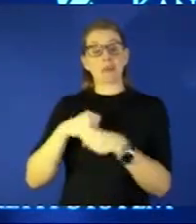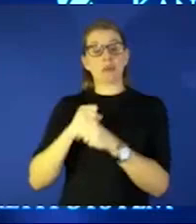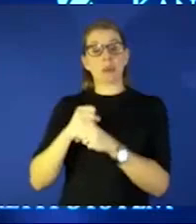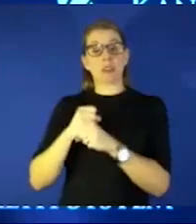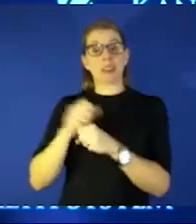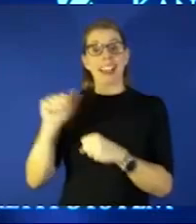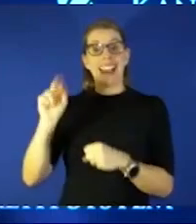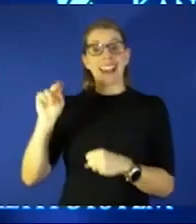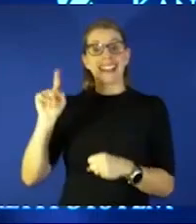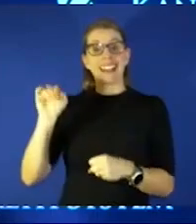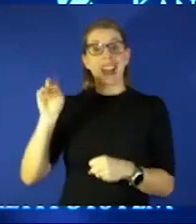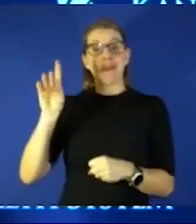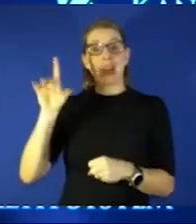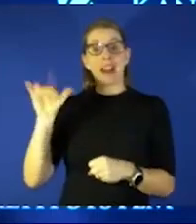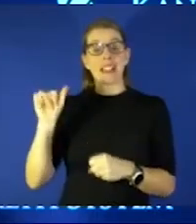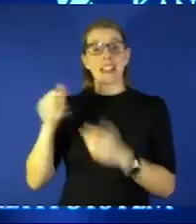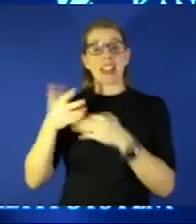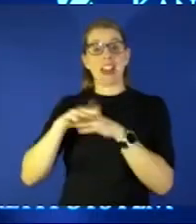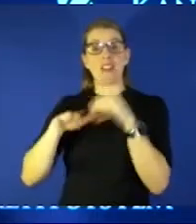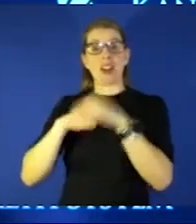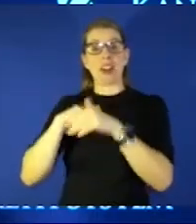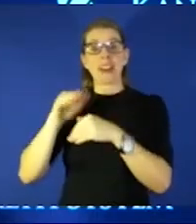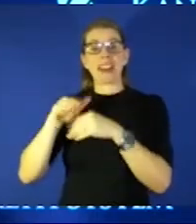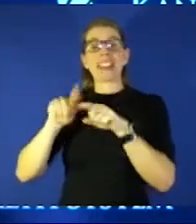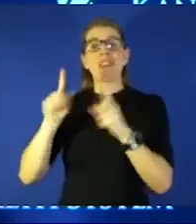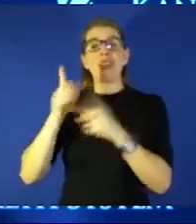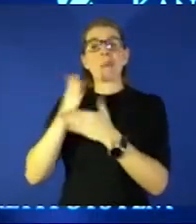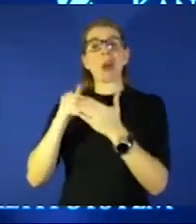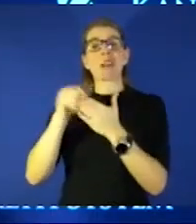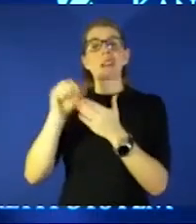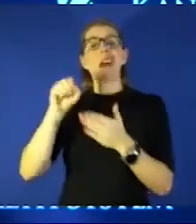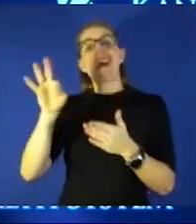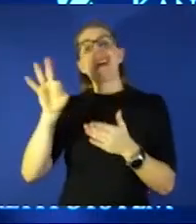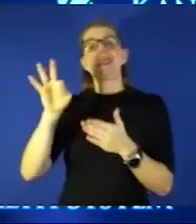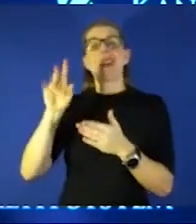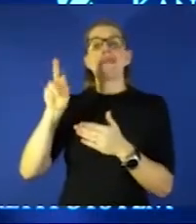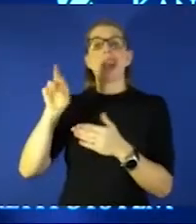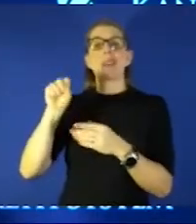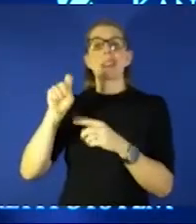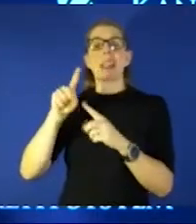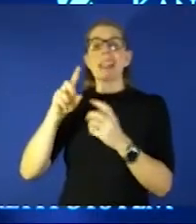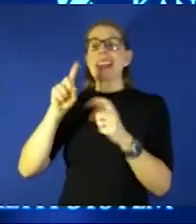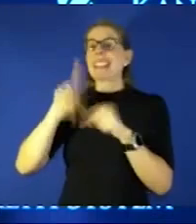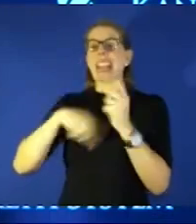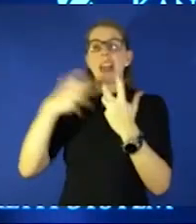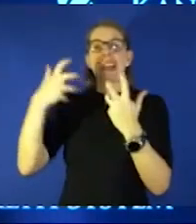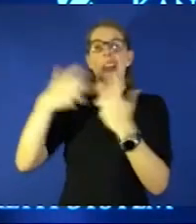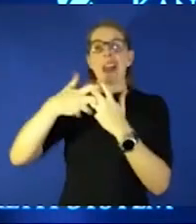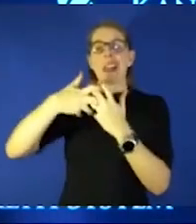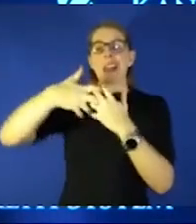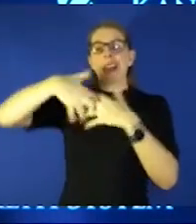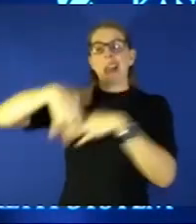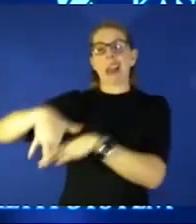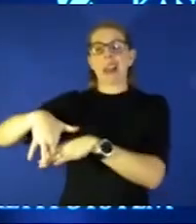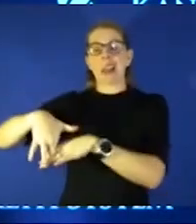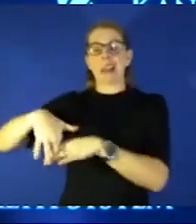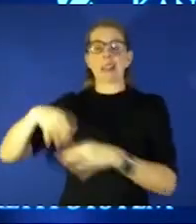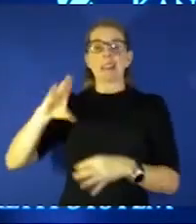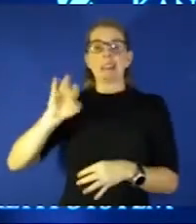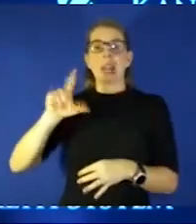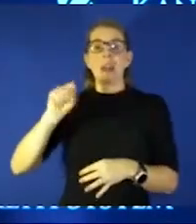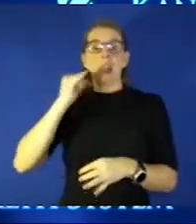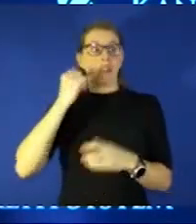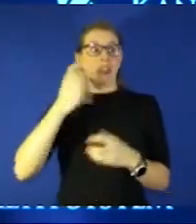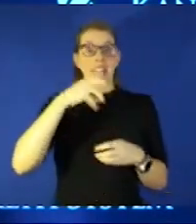and they cover up different parts of the virus so it can't get into a cell but what happens once it's in the cell causing disease well then the cell